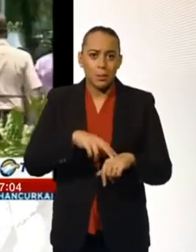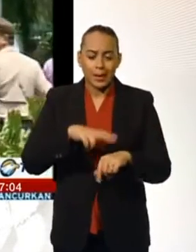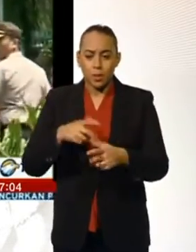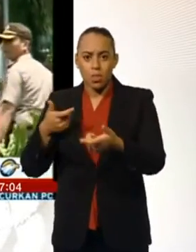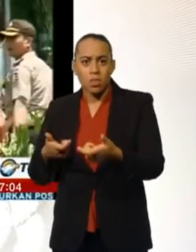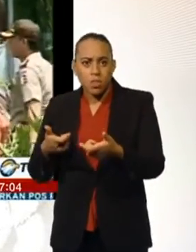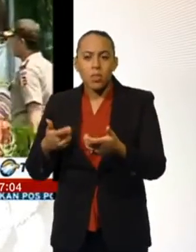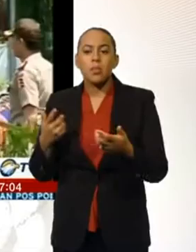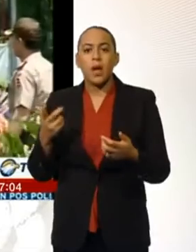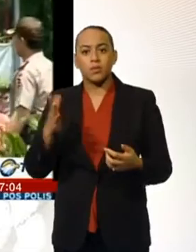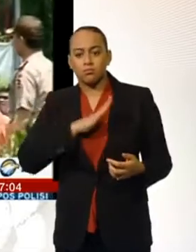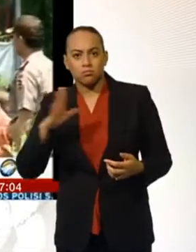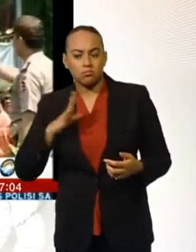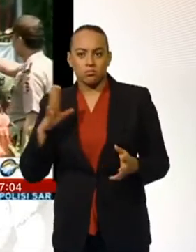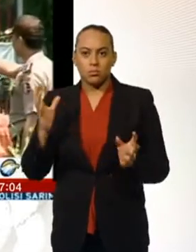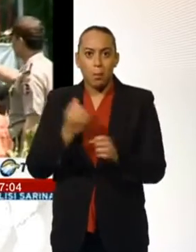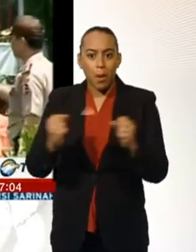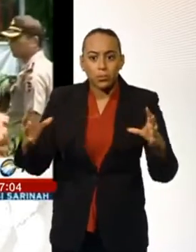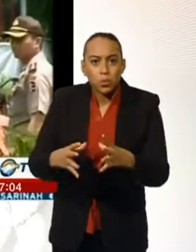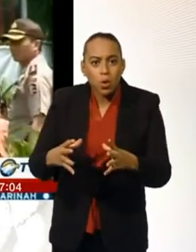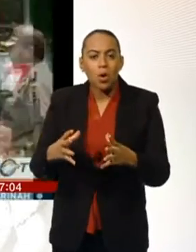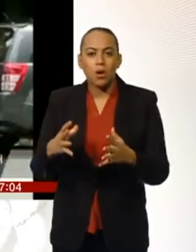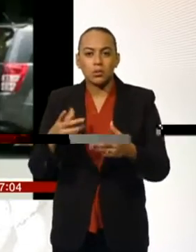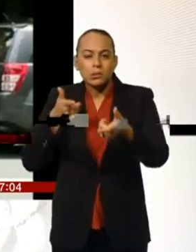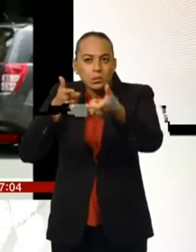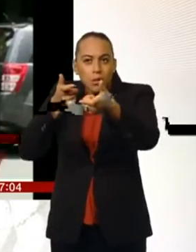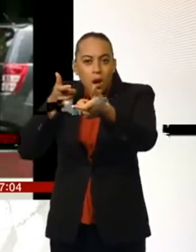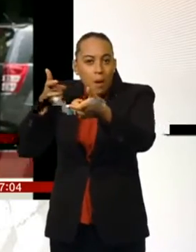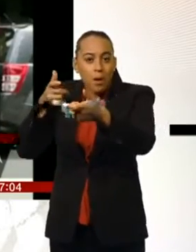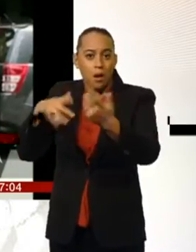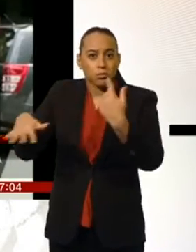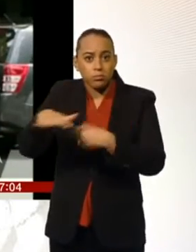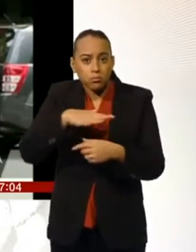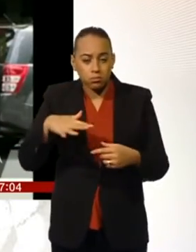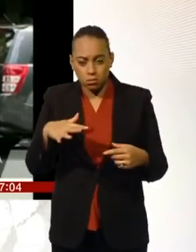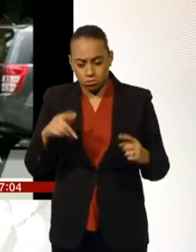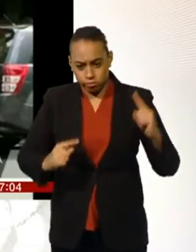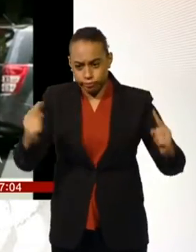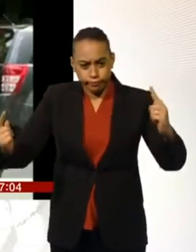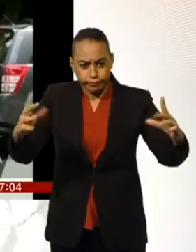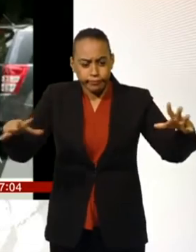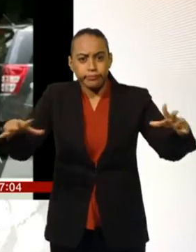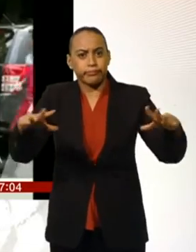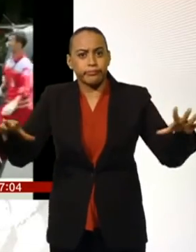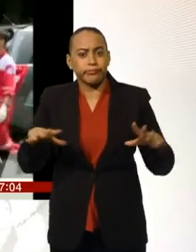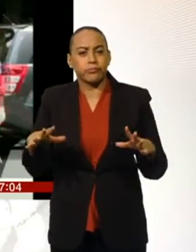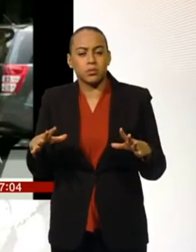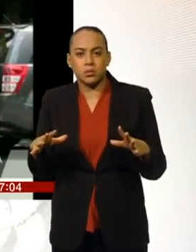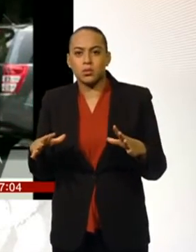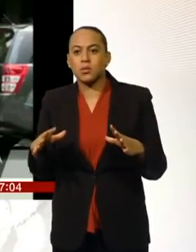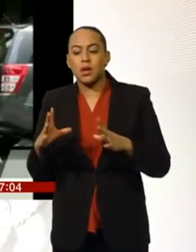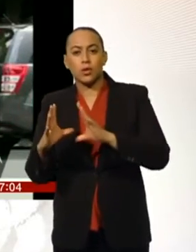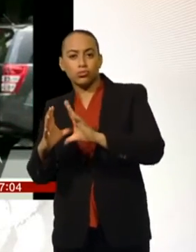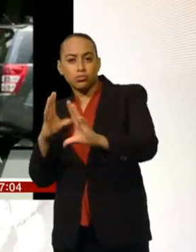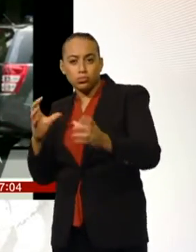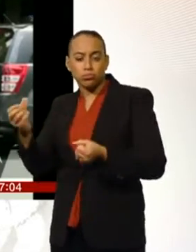military bomb squads. There's snipers here around the building and at this intersection, armored trucks.